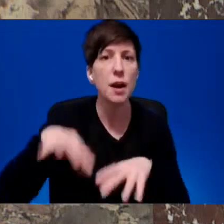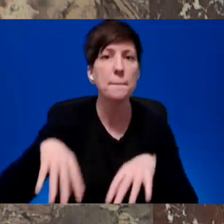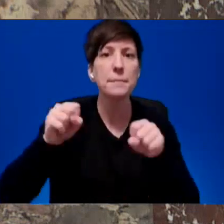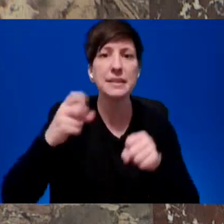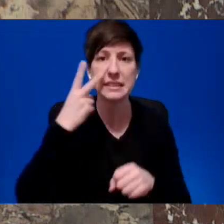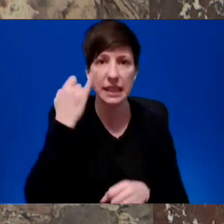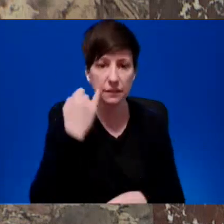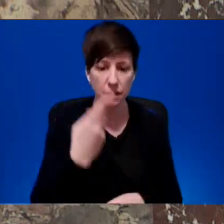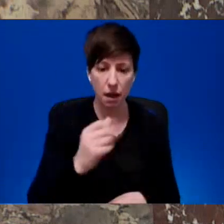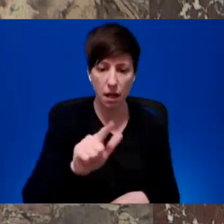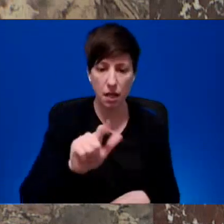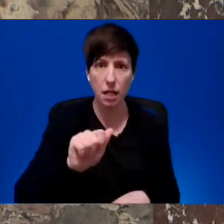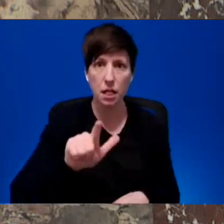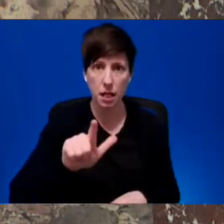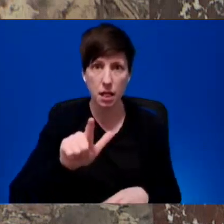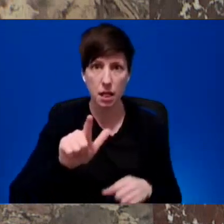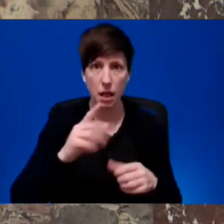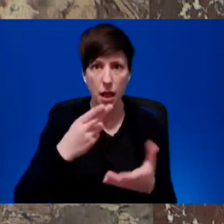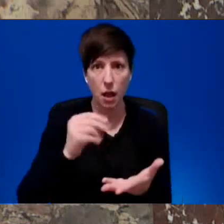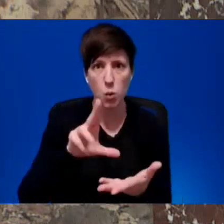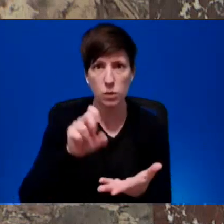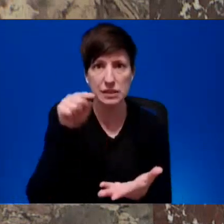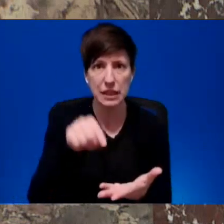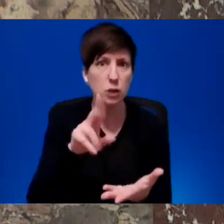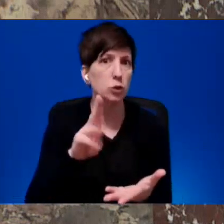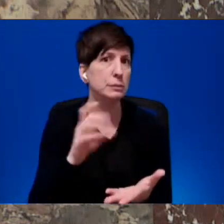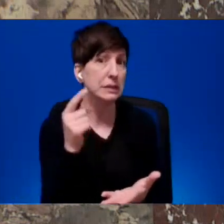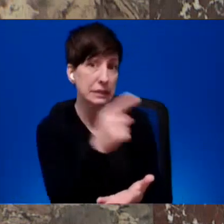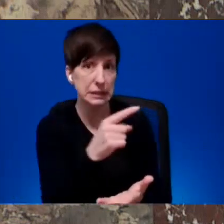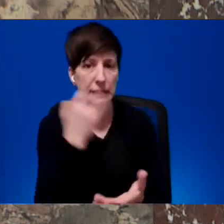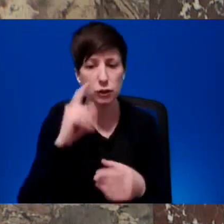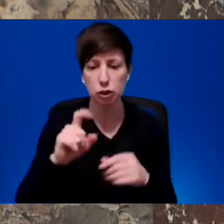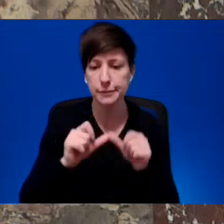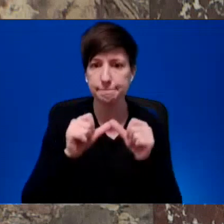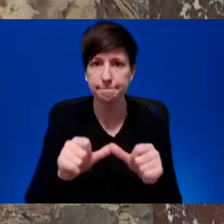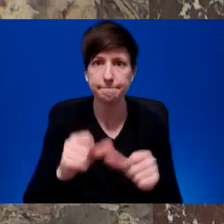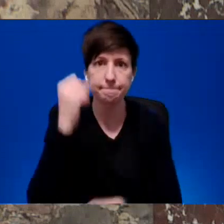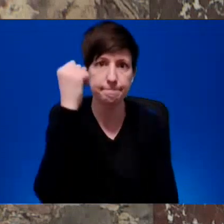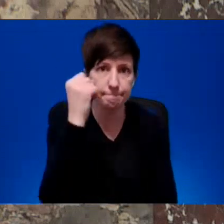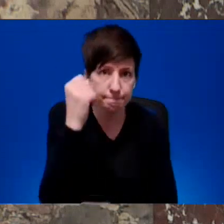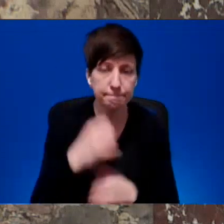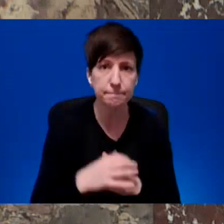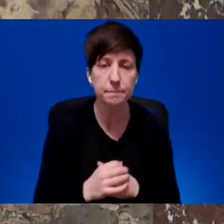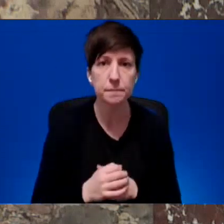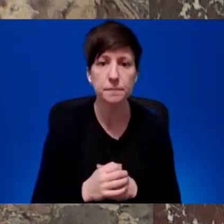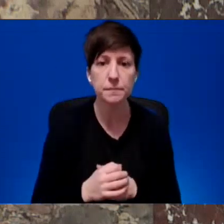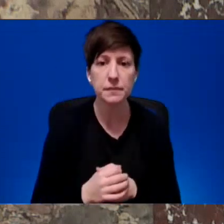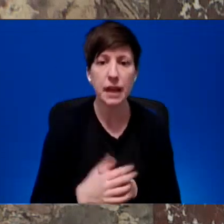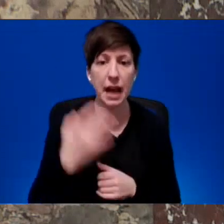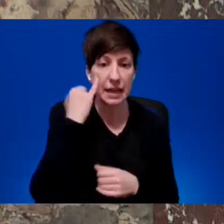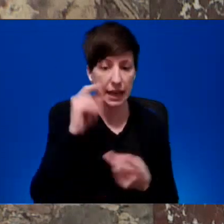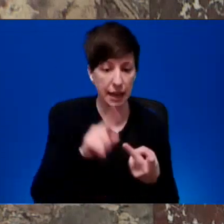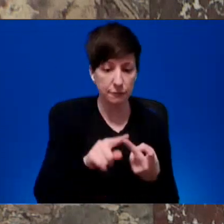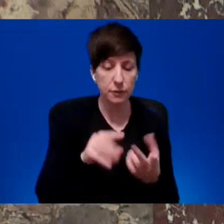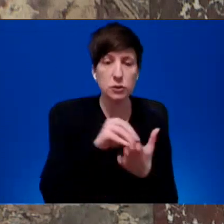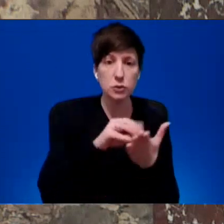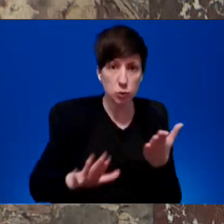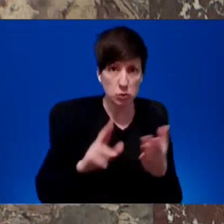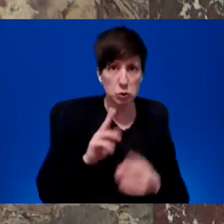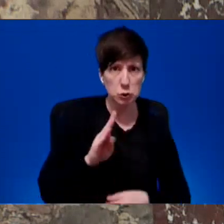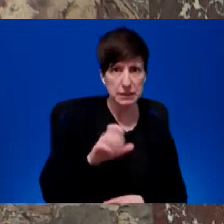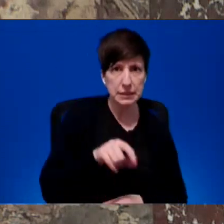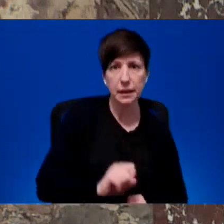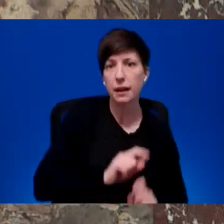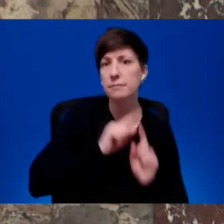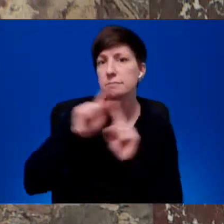UBC, should be allowed to continue to exist, whether or not UBC students can travel to Israel to learn about different parts of the world, among